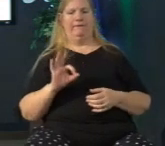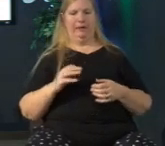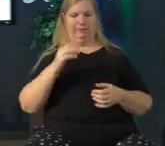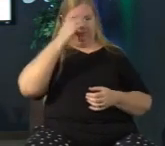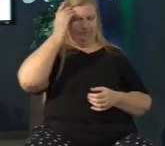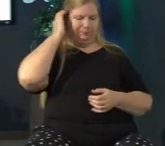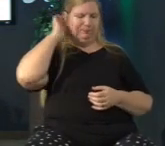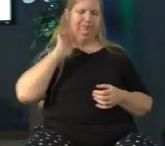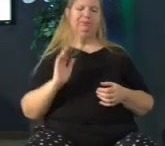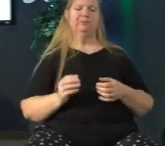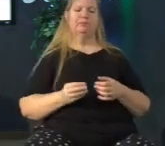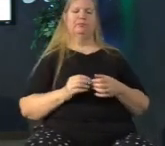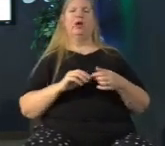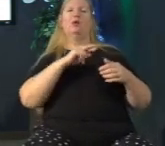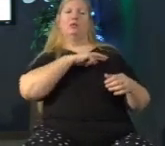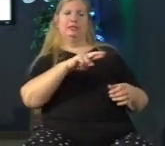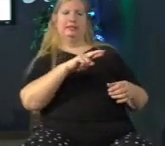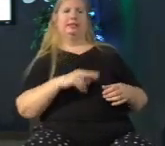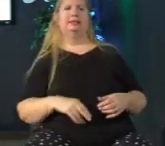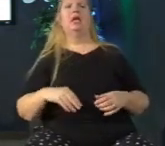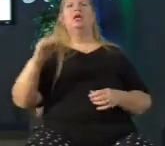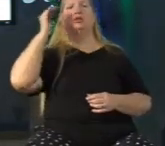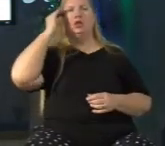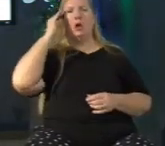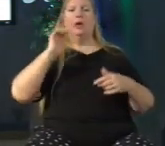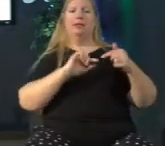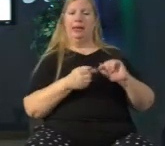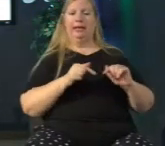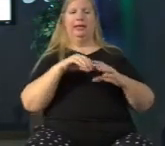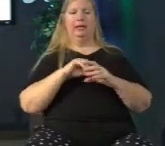trained by it acknowledging the pain in our lives